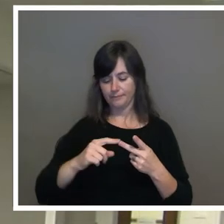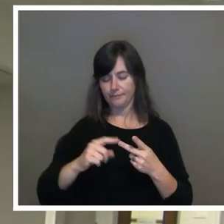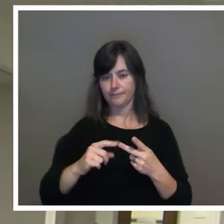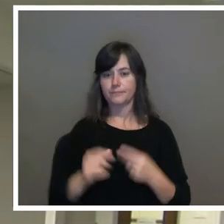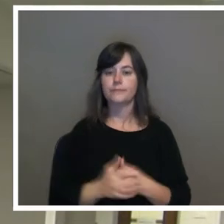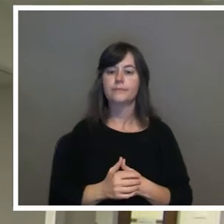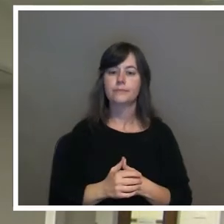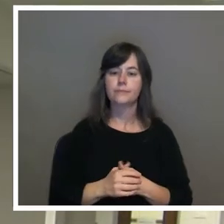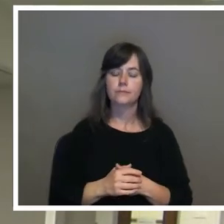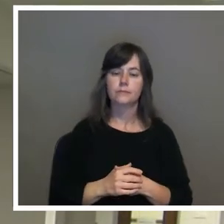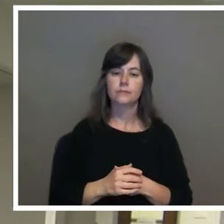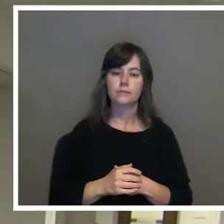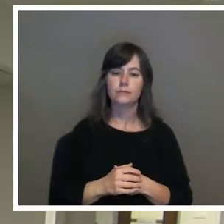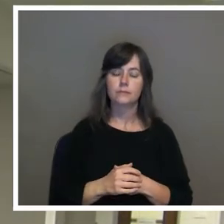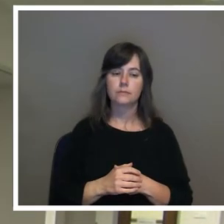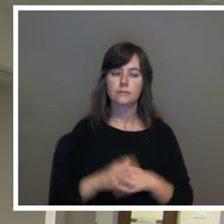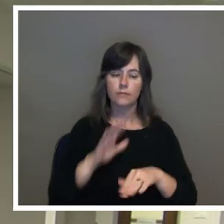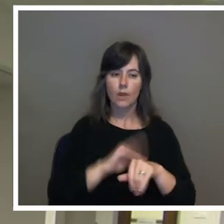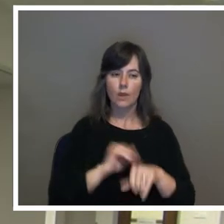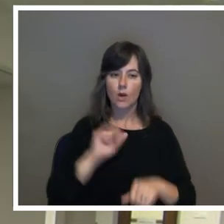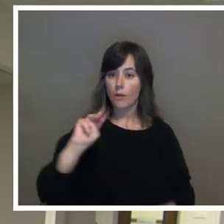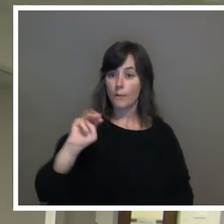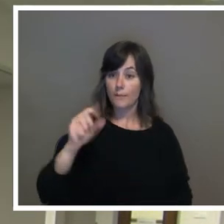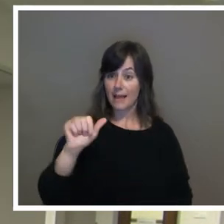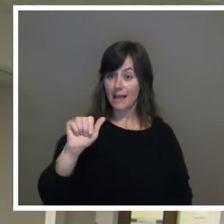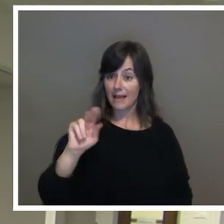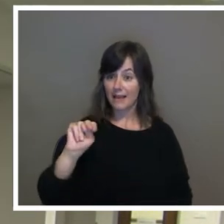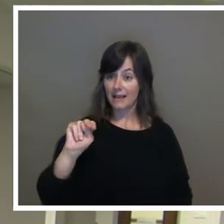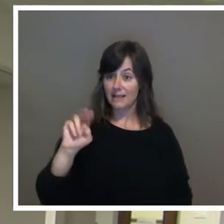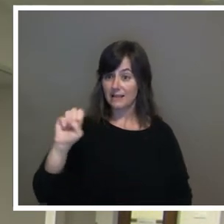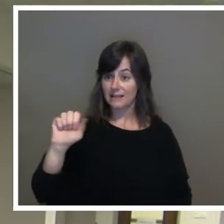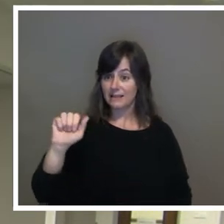And I'll call Megan Sams one more time.